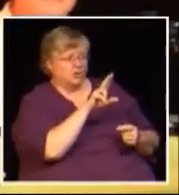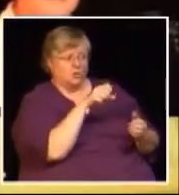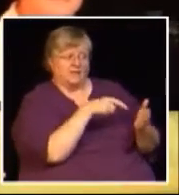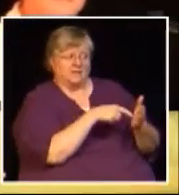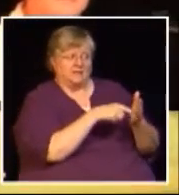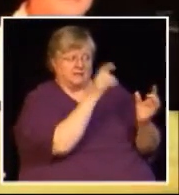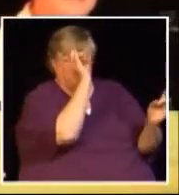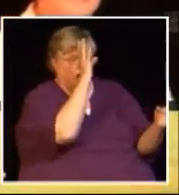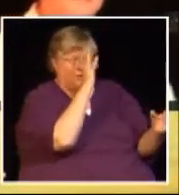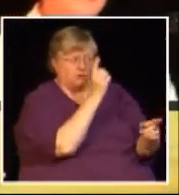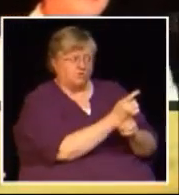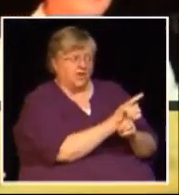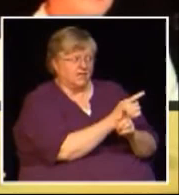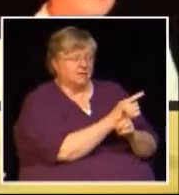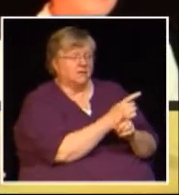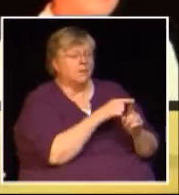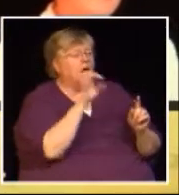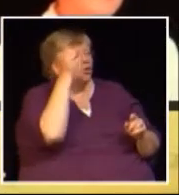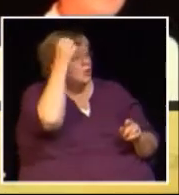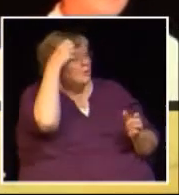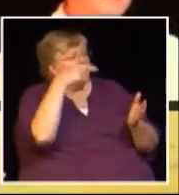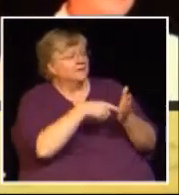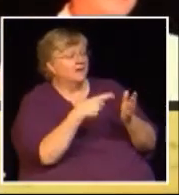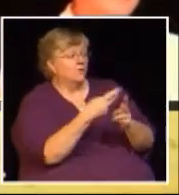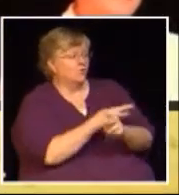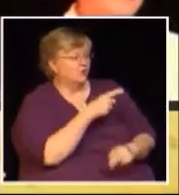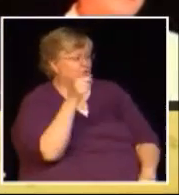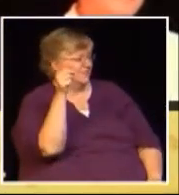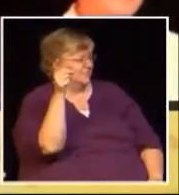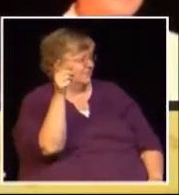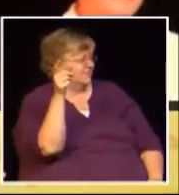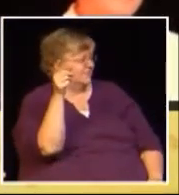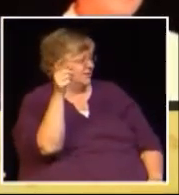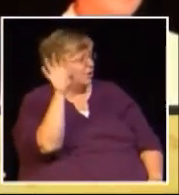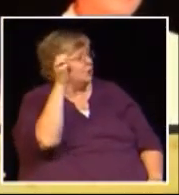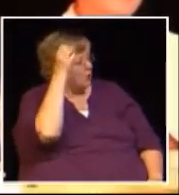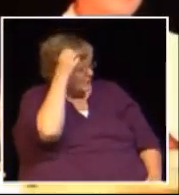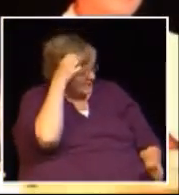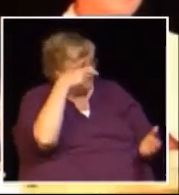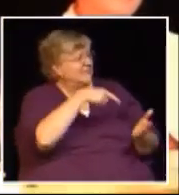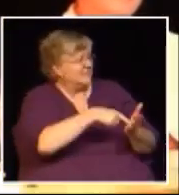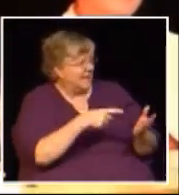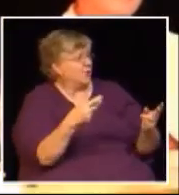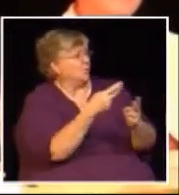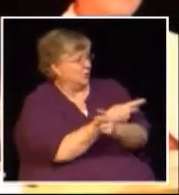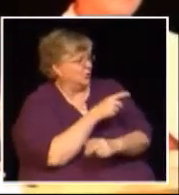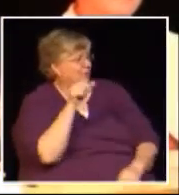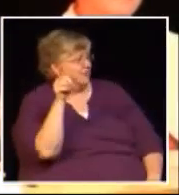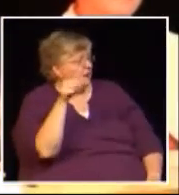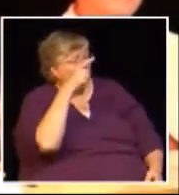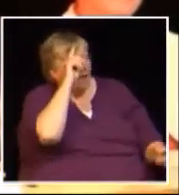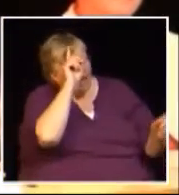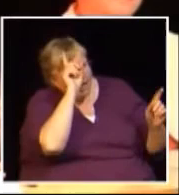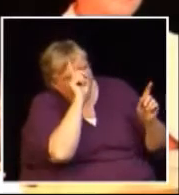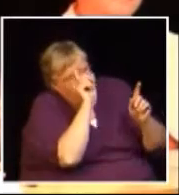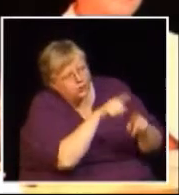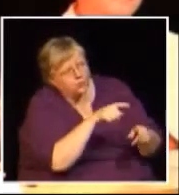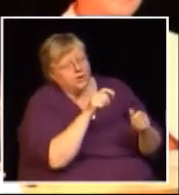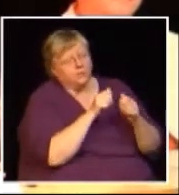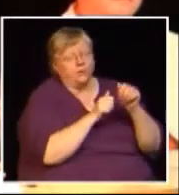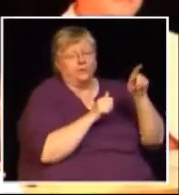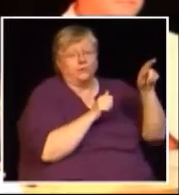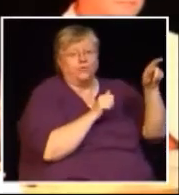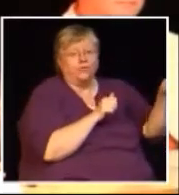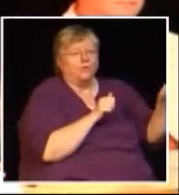terrible that's not what we're talking about today but the European debt is even much worse and I agree that